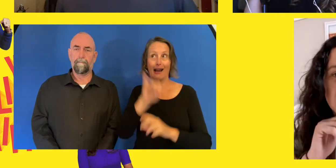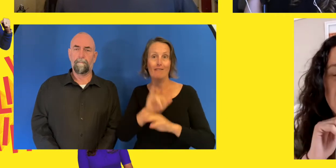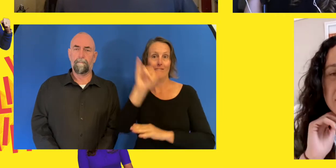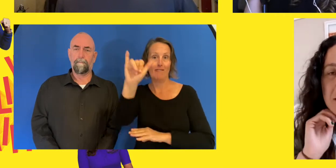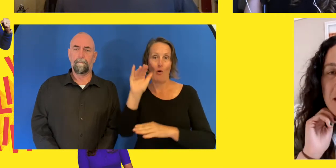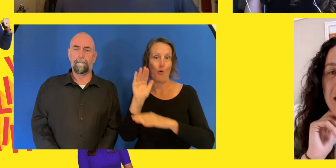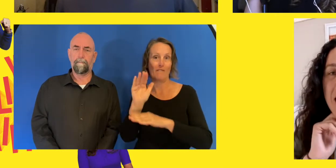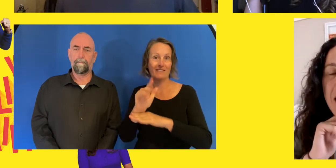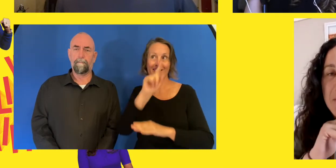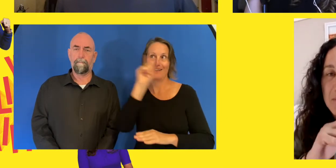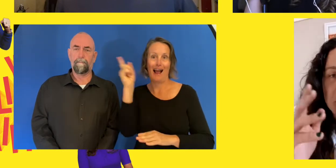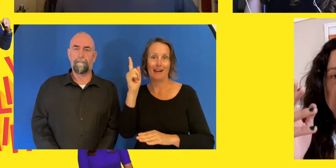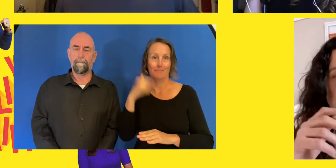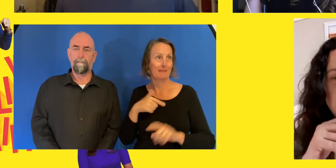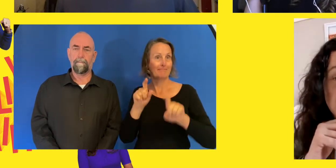that I would have liked.